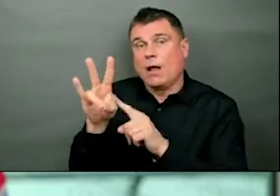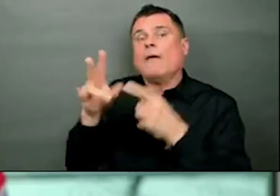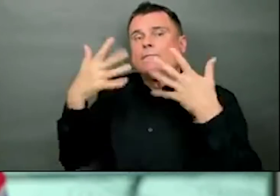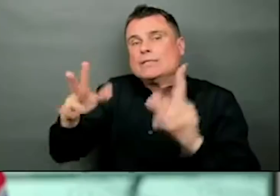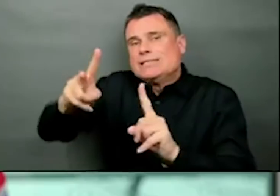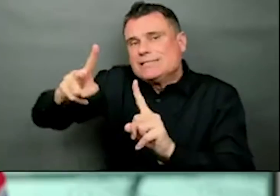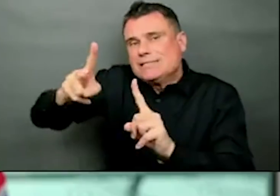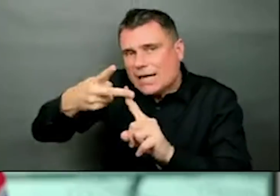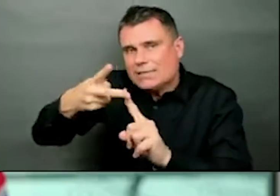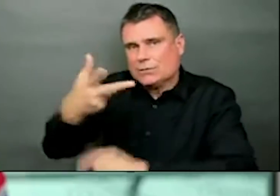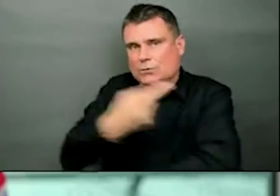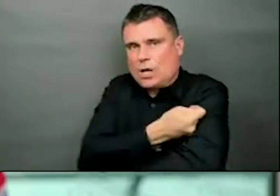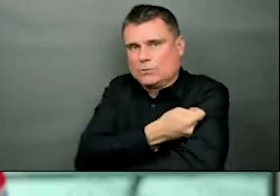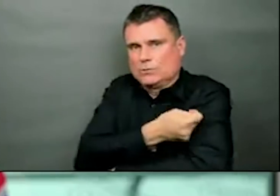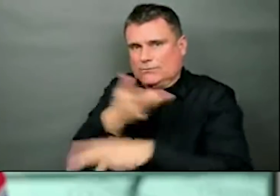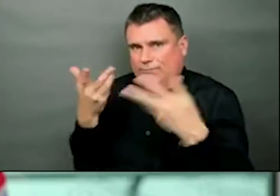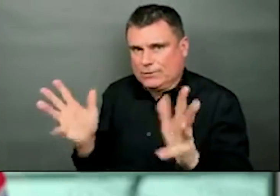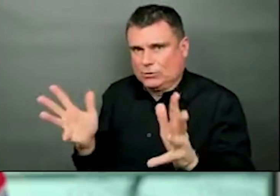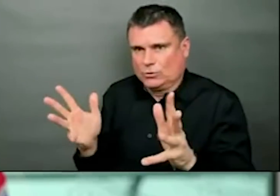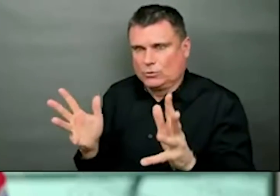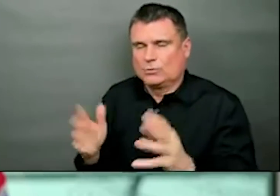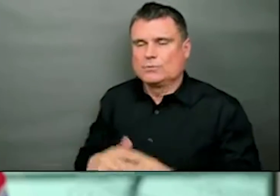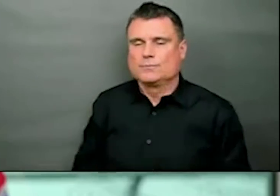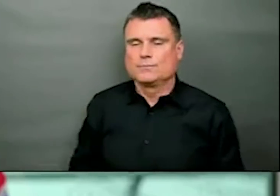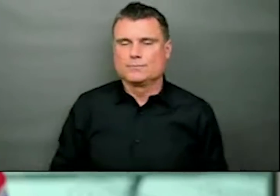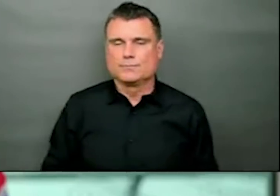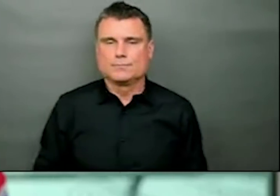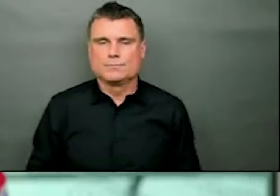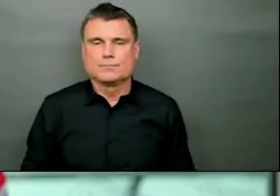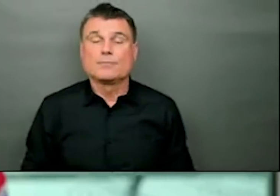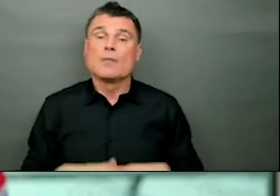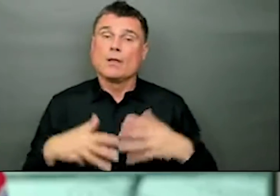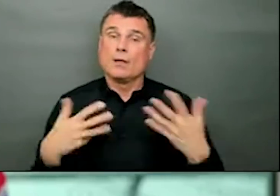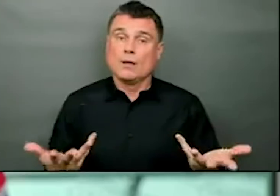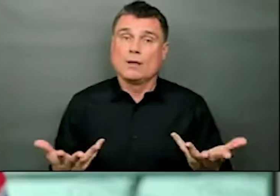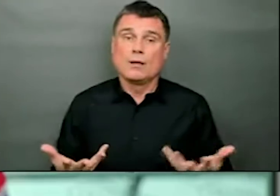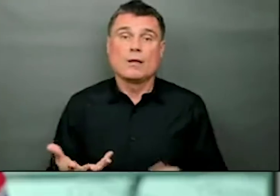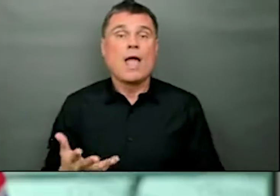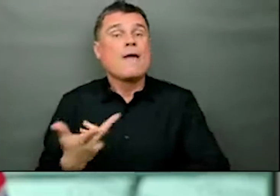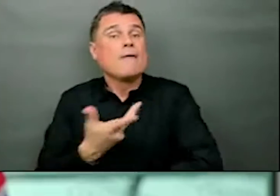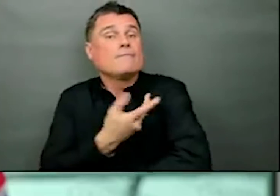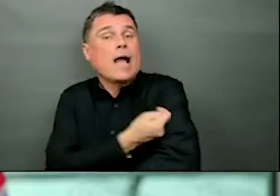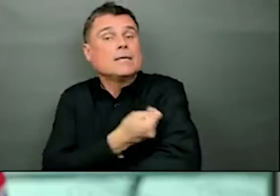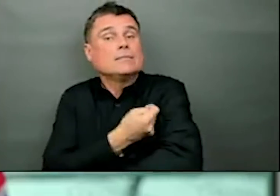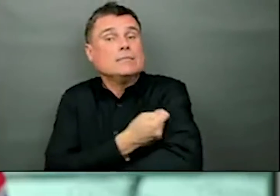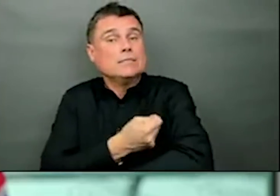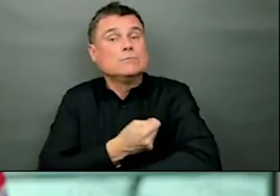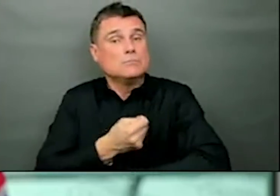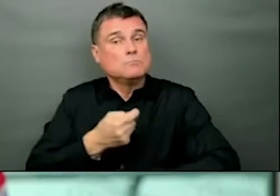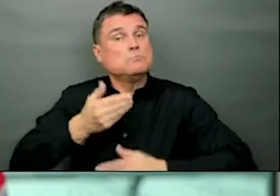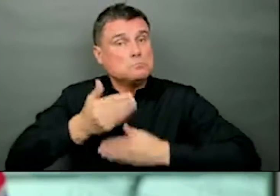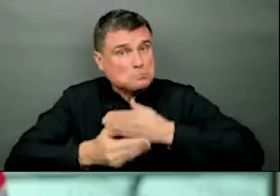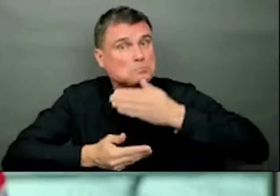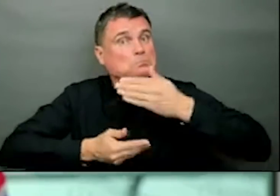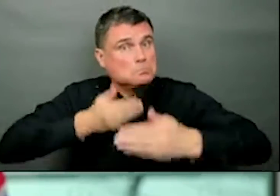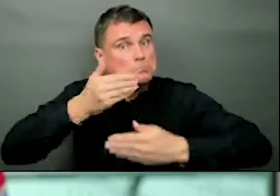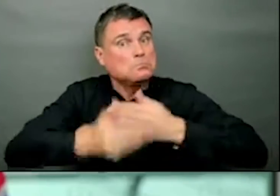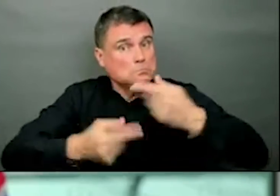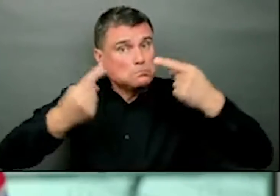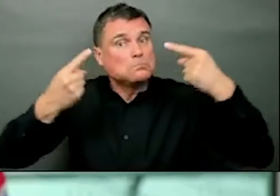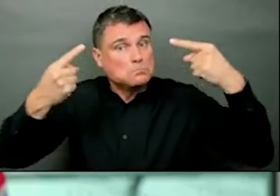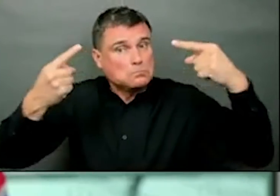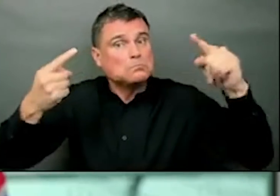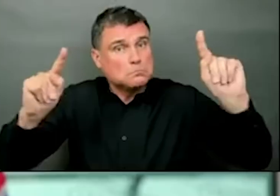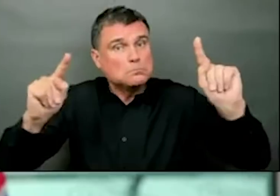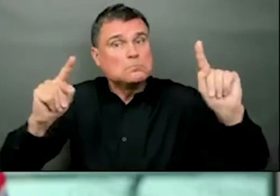dose. And we have seen that the vaccines we have available today are doing their job. The effectiveness has